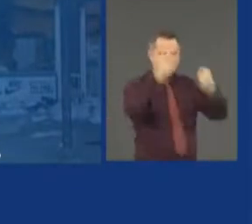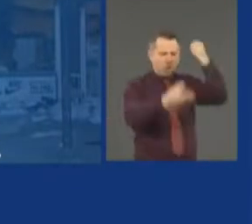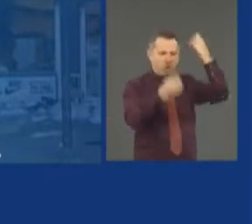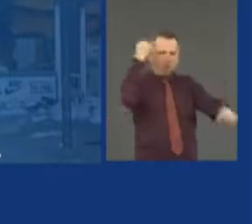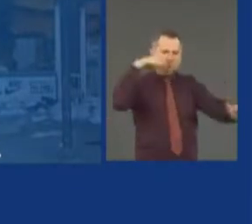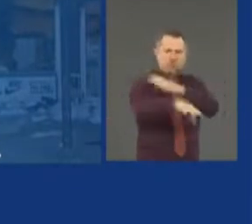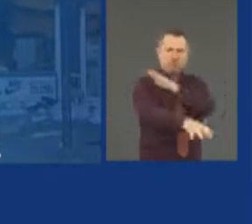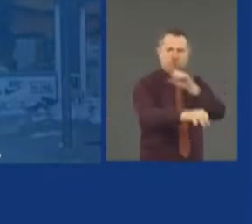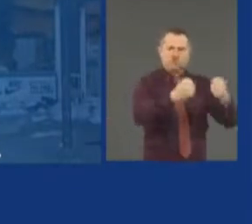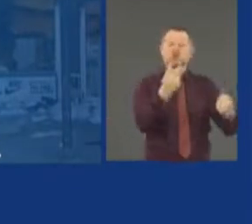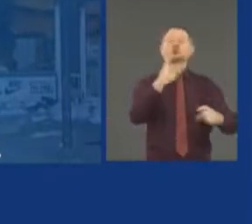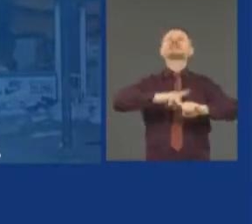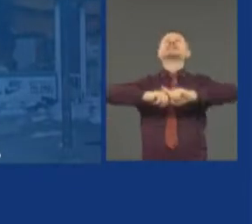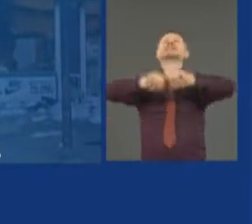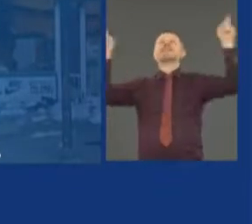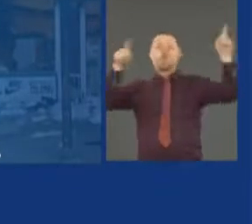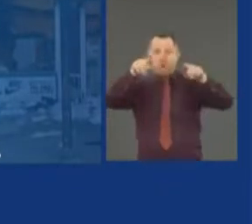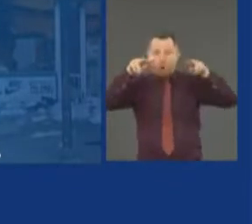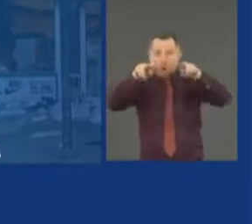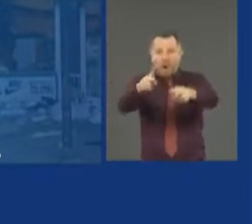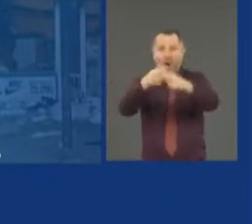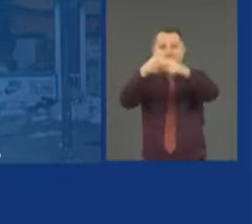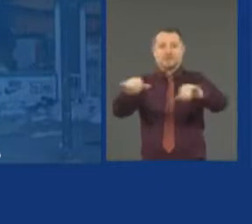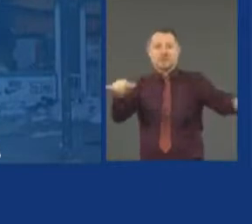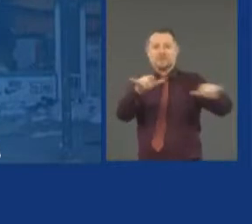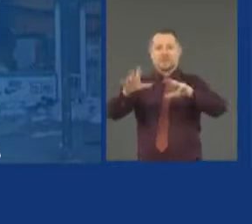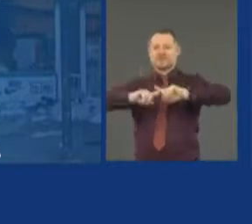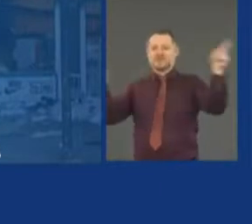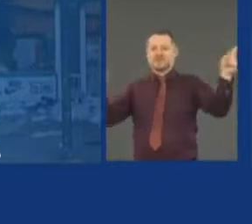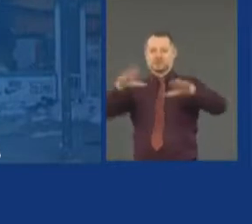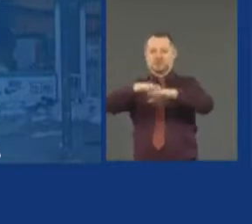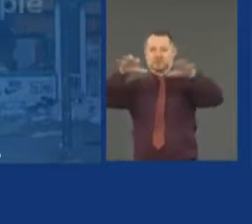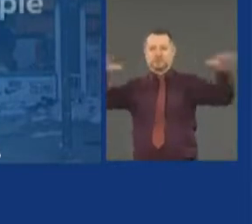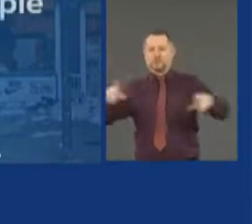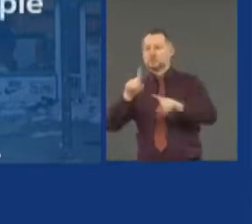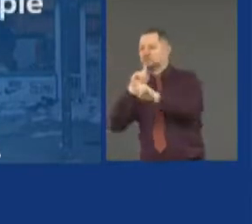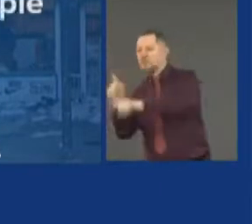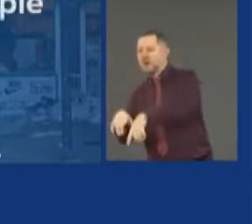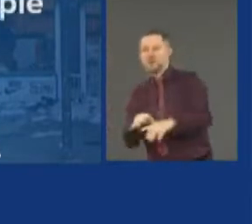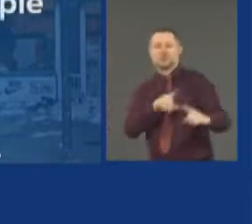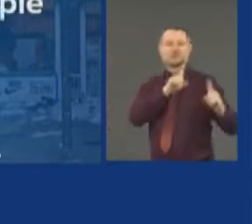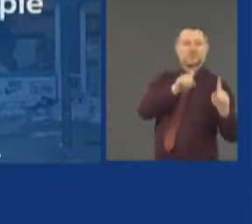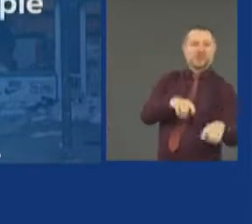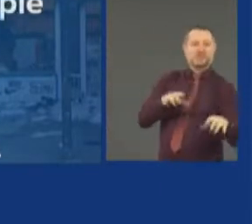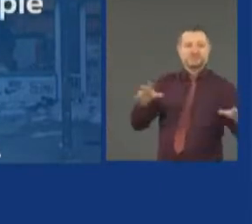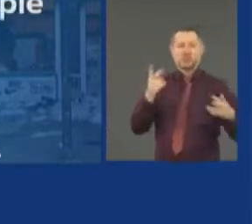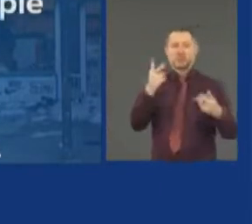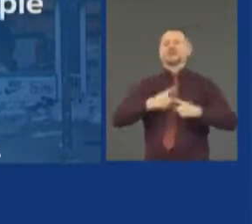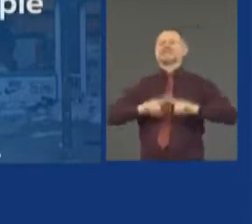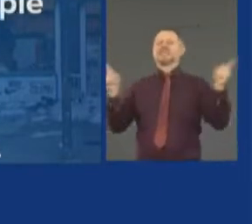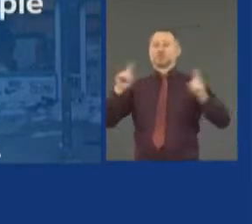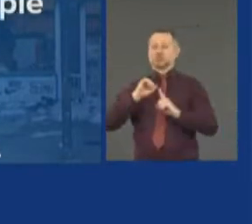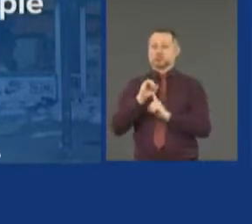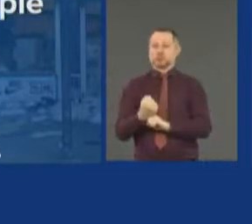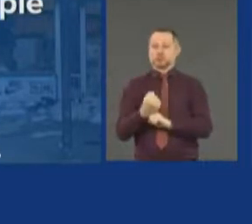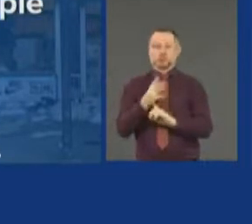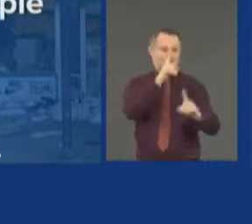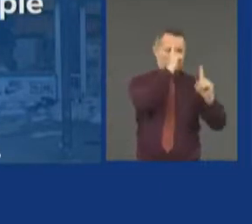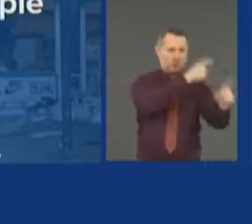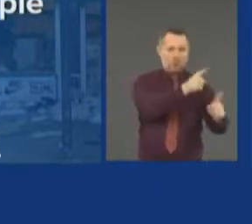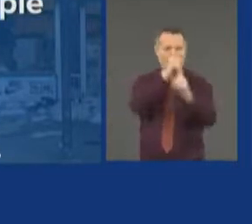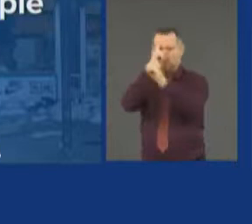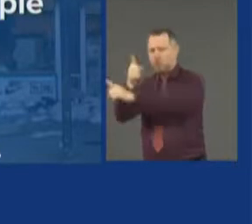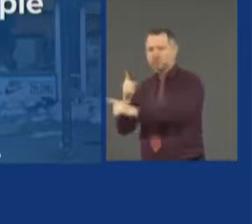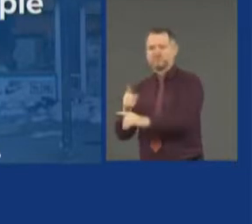situations with two very different responses, two very different motivations. They're different